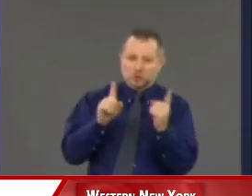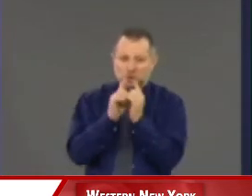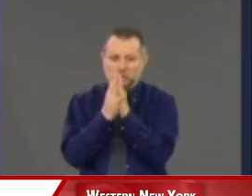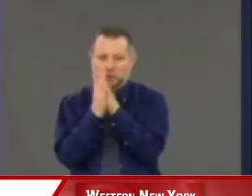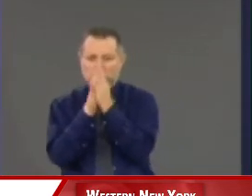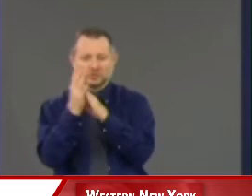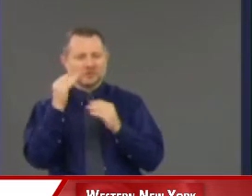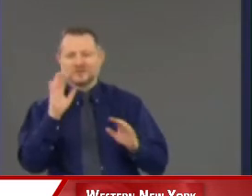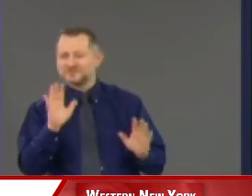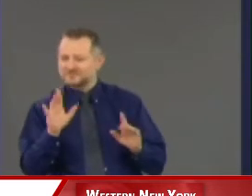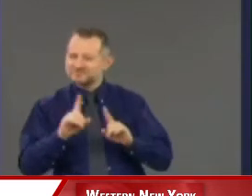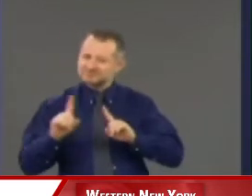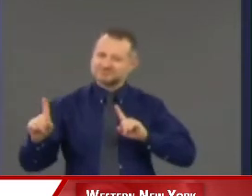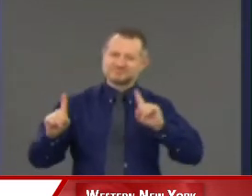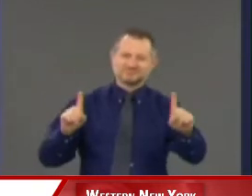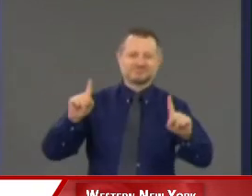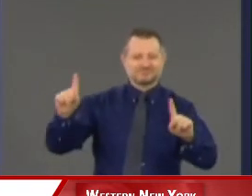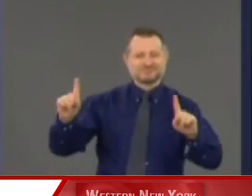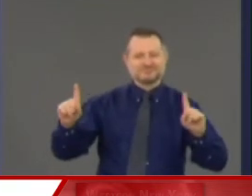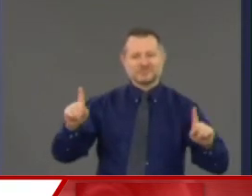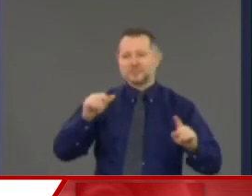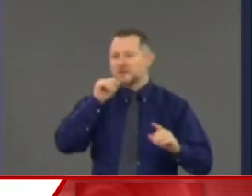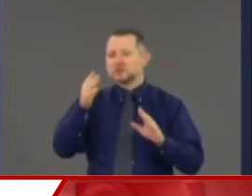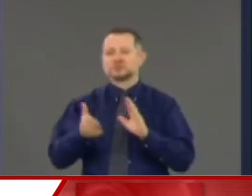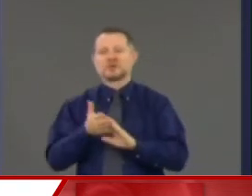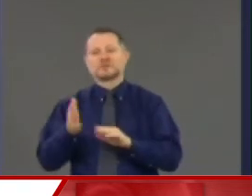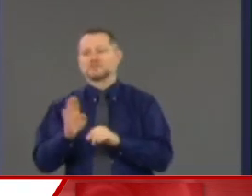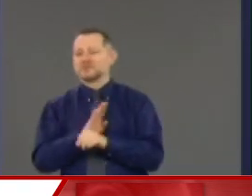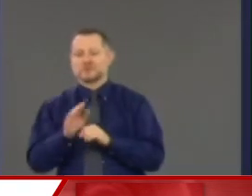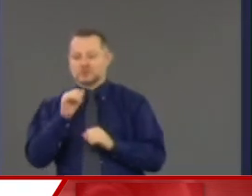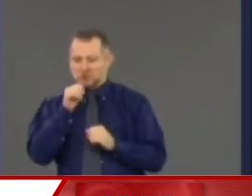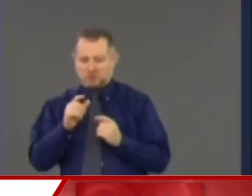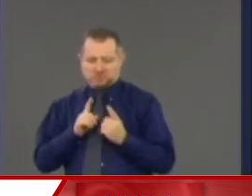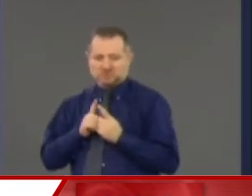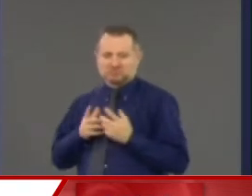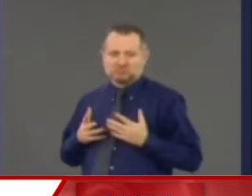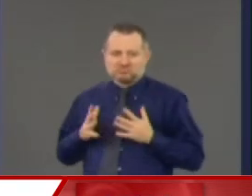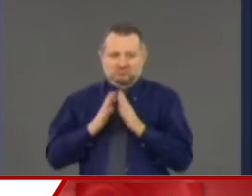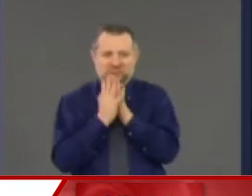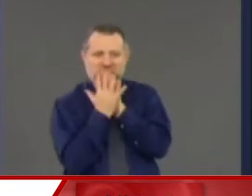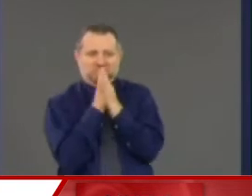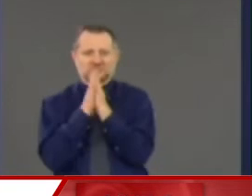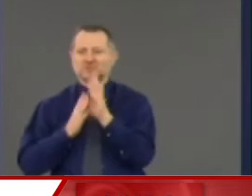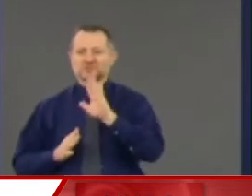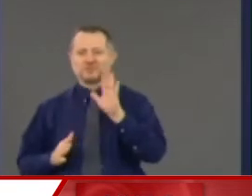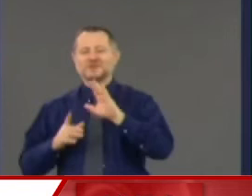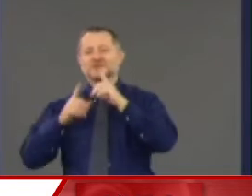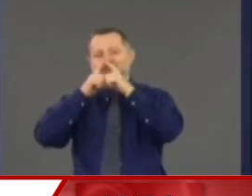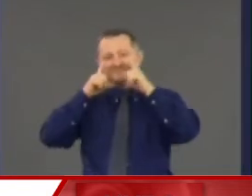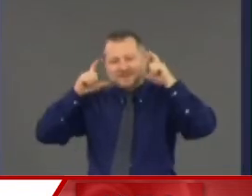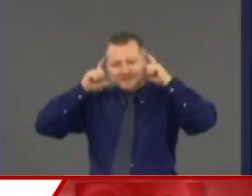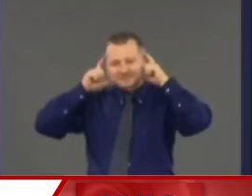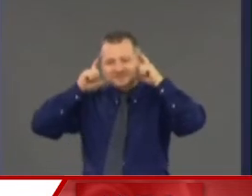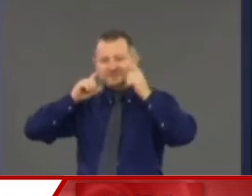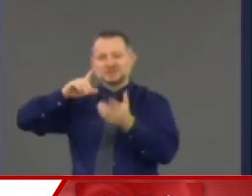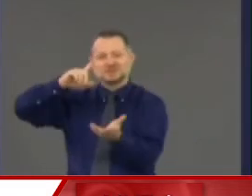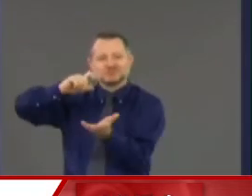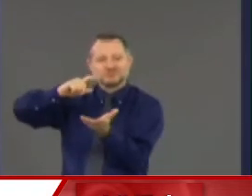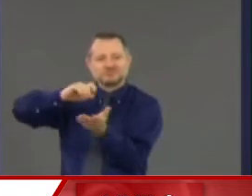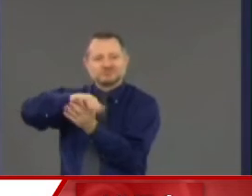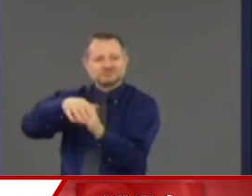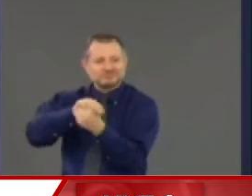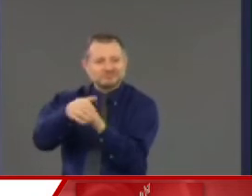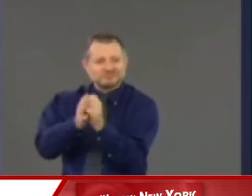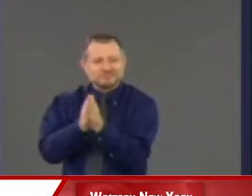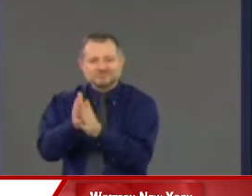You don't conduct business in a way where you have people within six feet. You have to wear the mask. You have to do the hand sanitizer. That's where